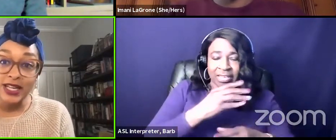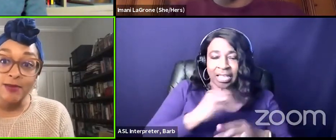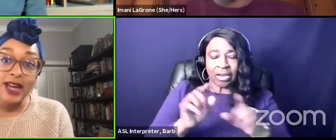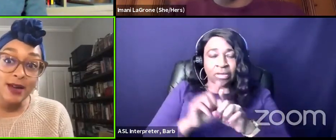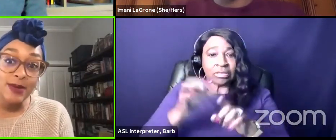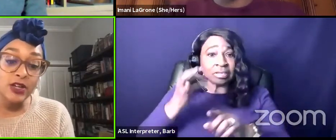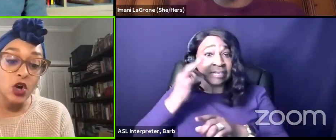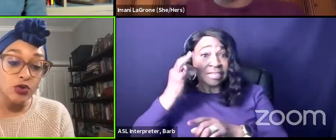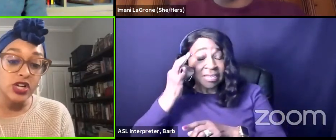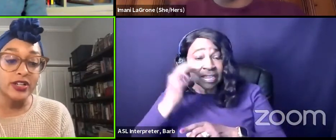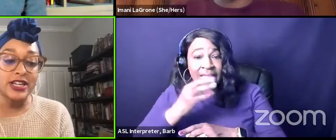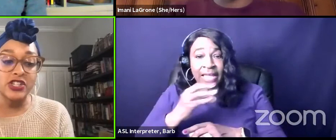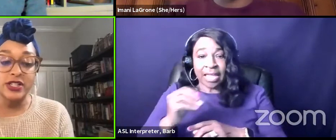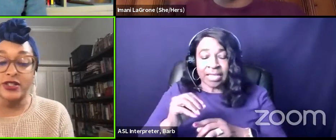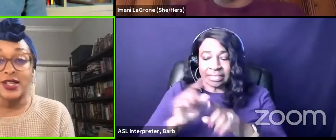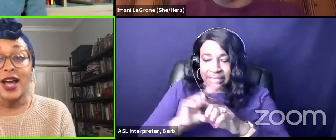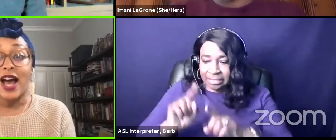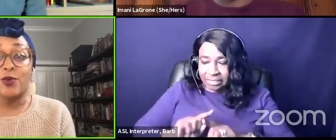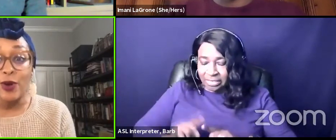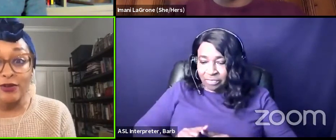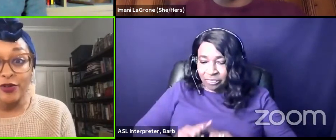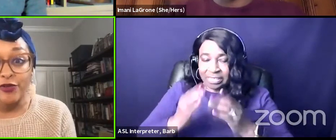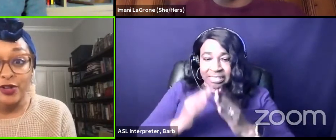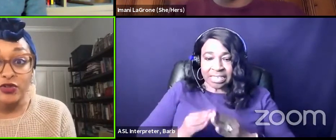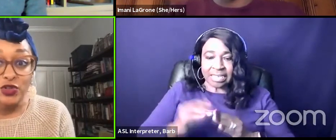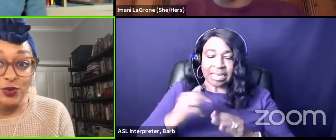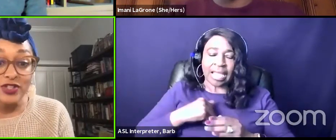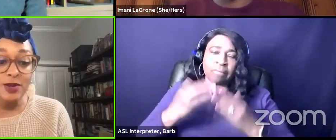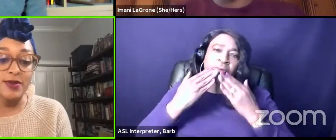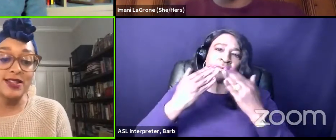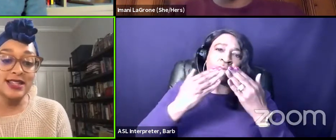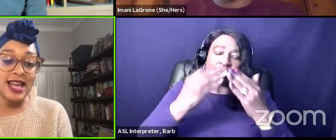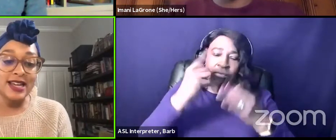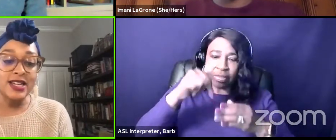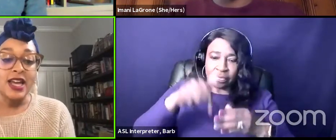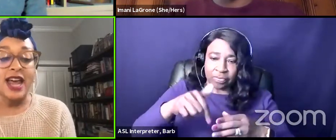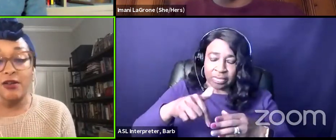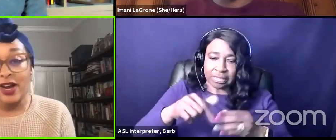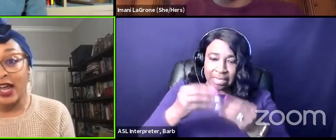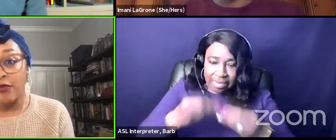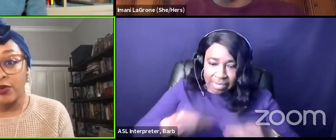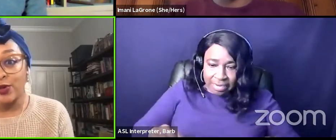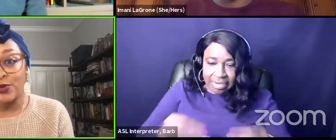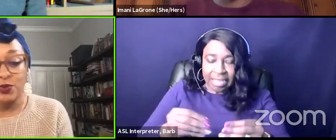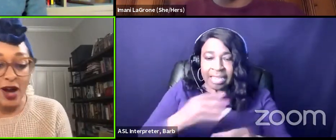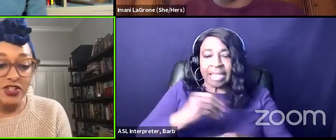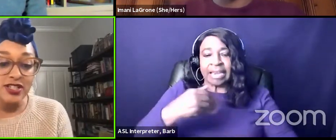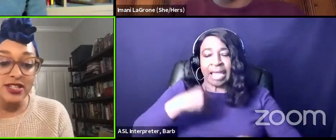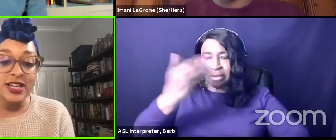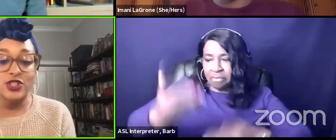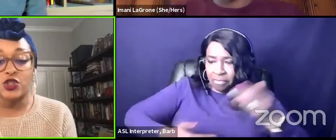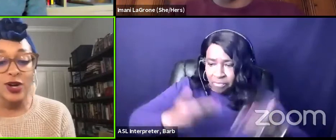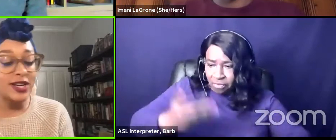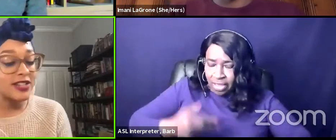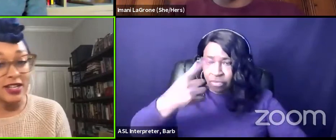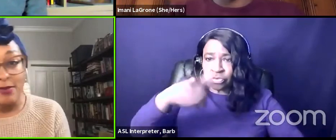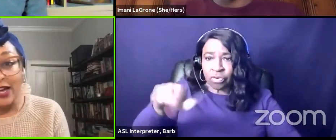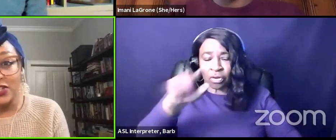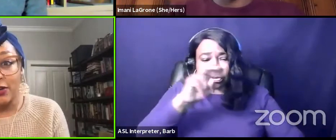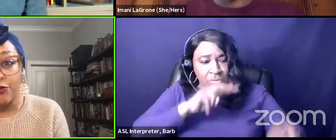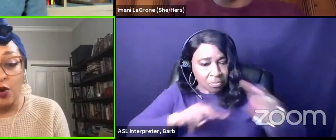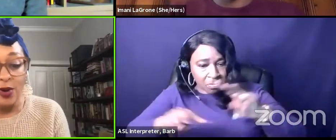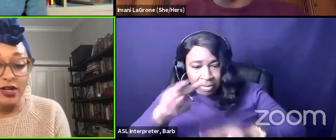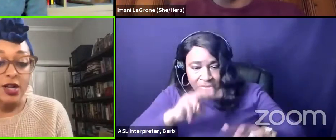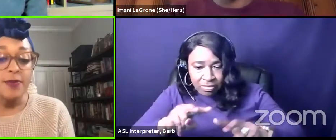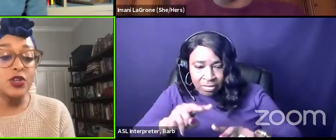the menominee miami and ho-chunk nations i'm grateful for their stewardship of this land and invite everyone who's watching tonight to join us in